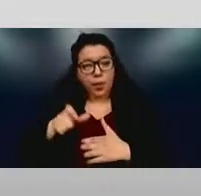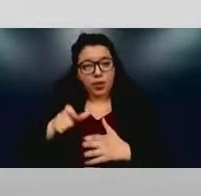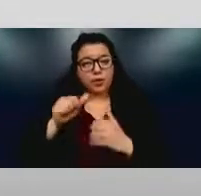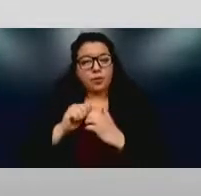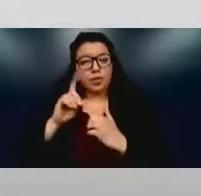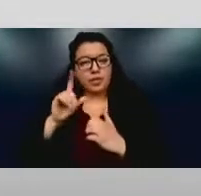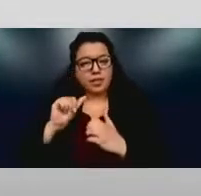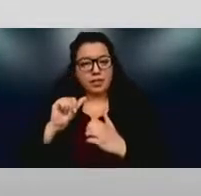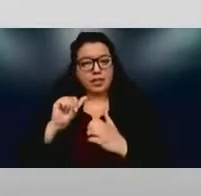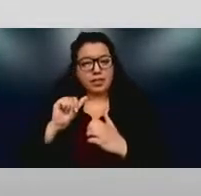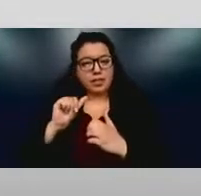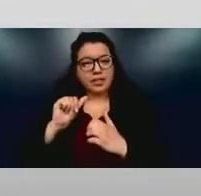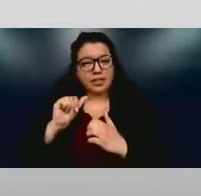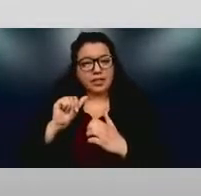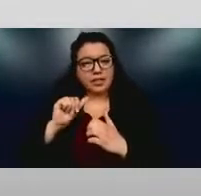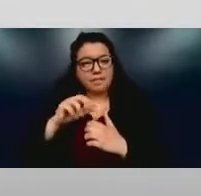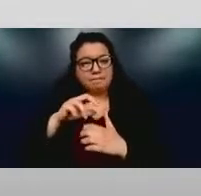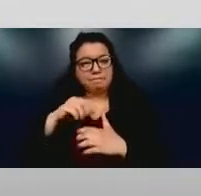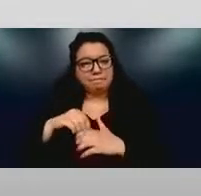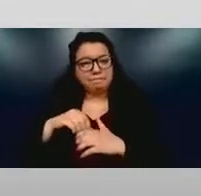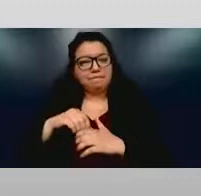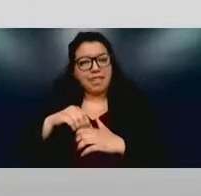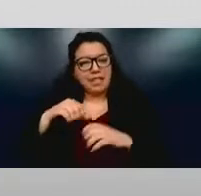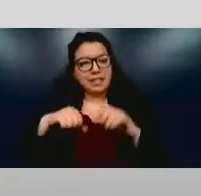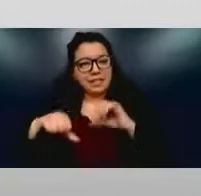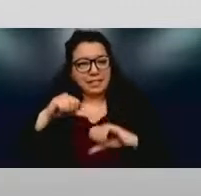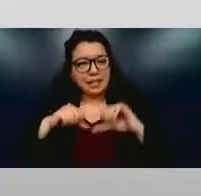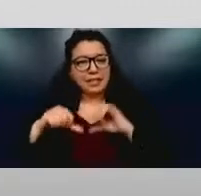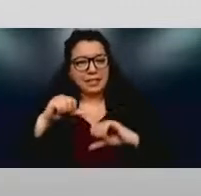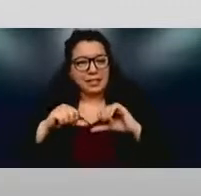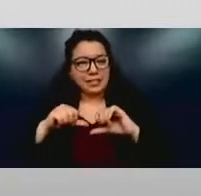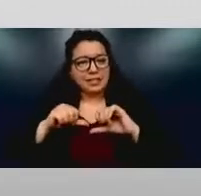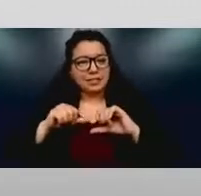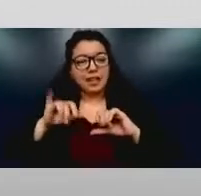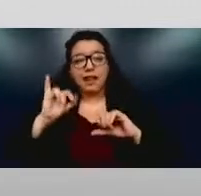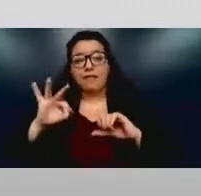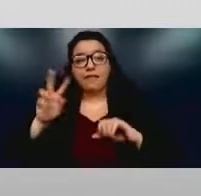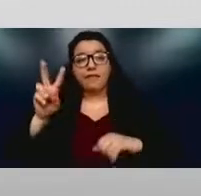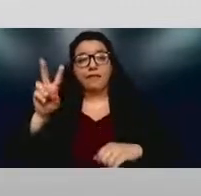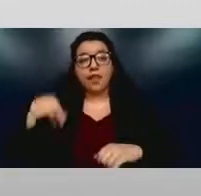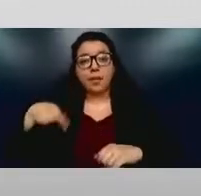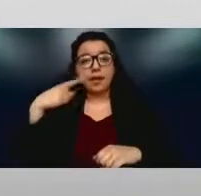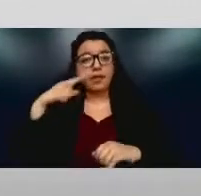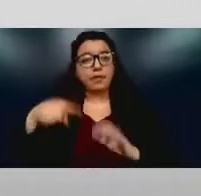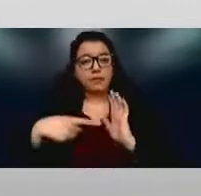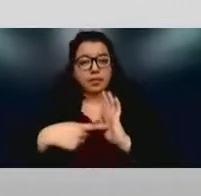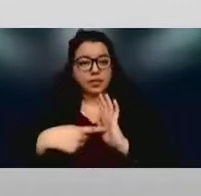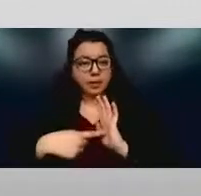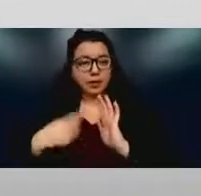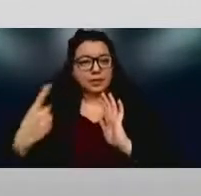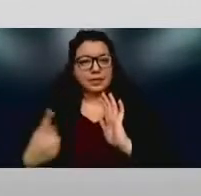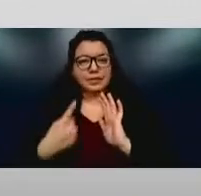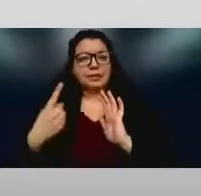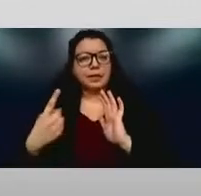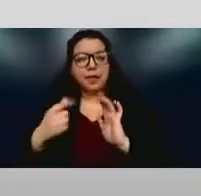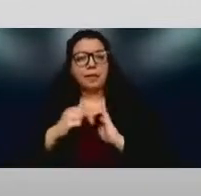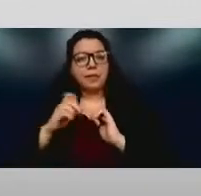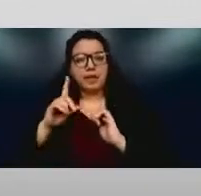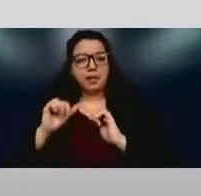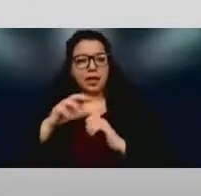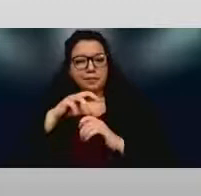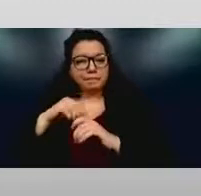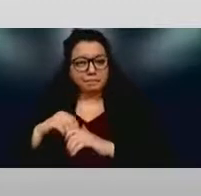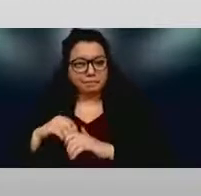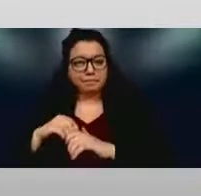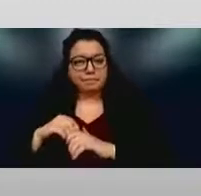in the university situation, a vice president, for example, having banged my head and whatever